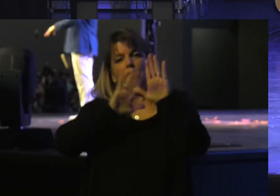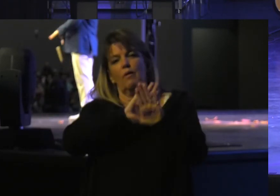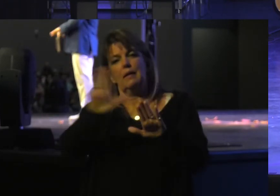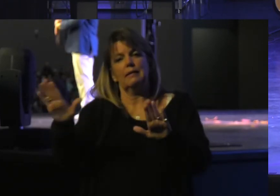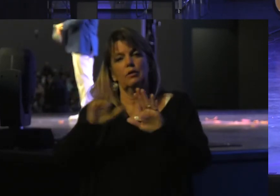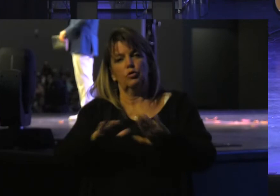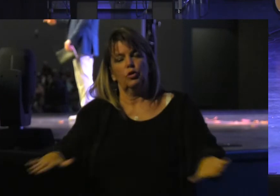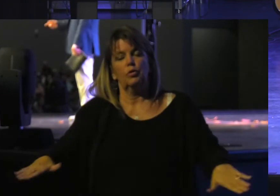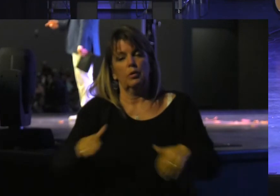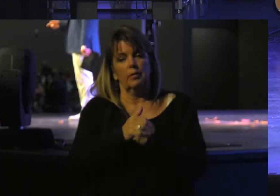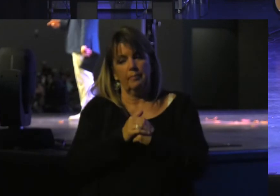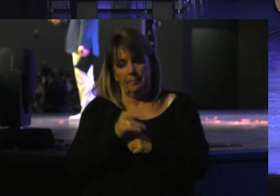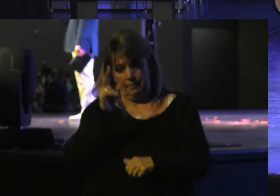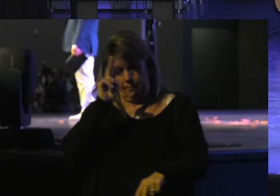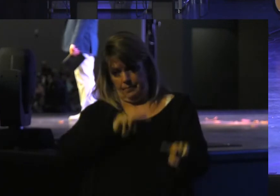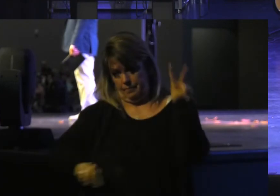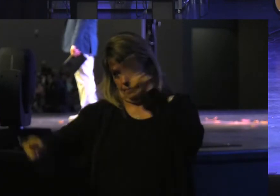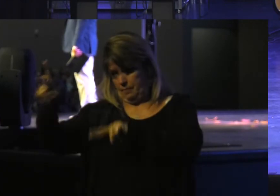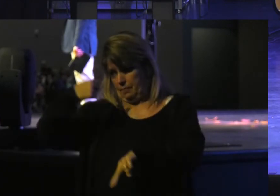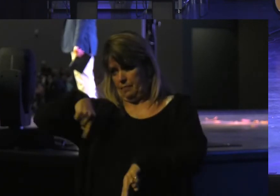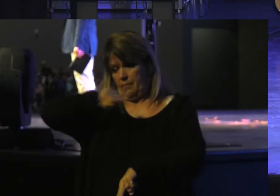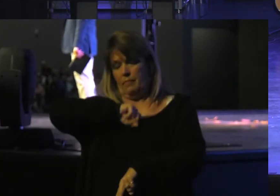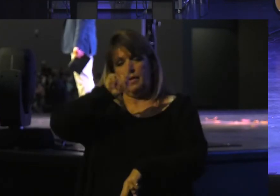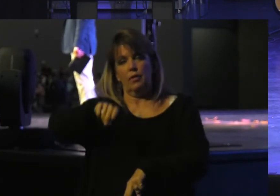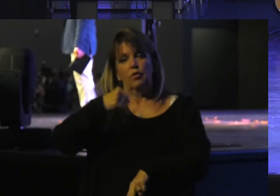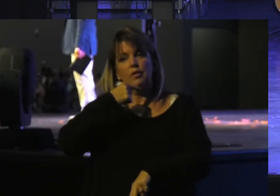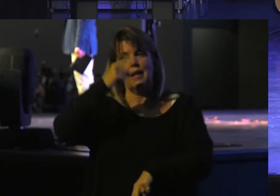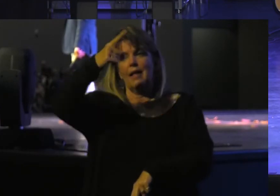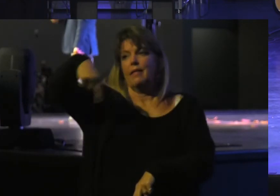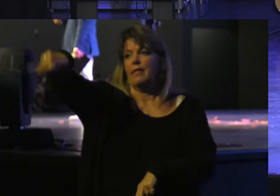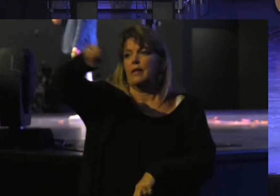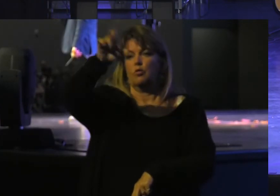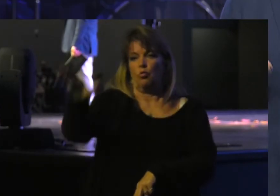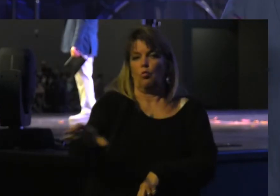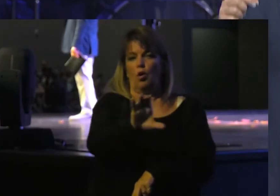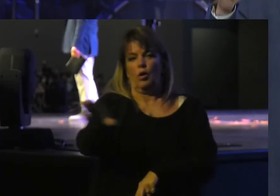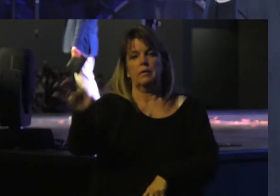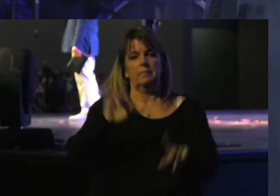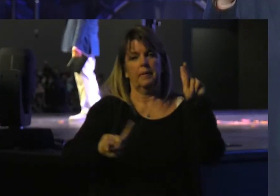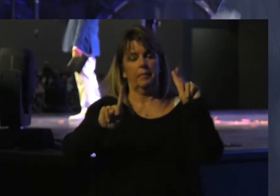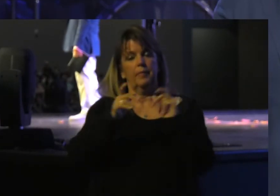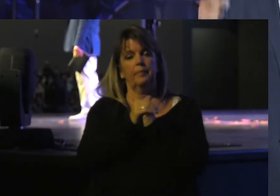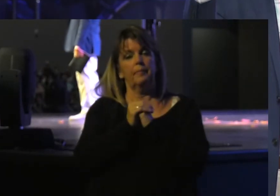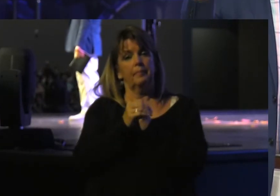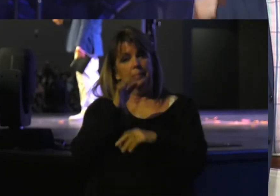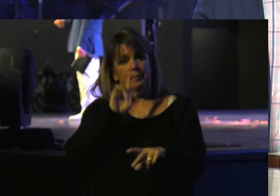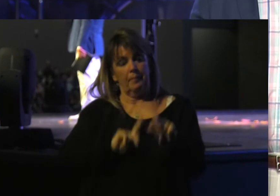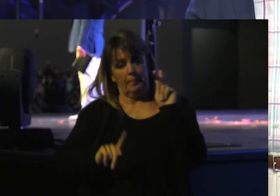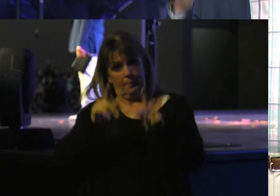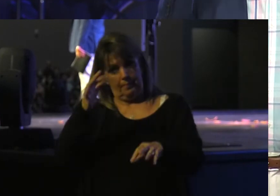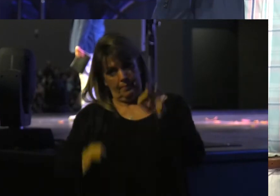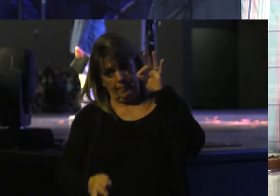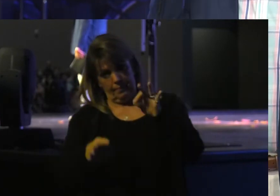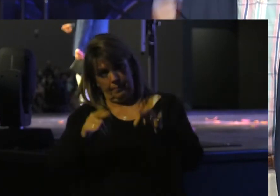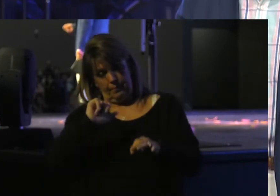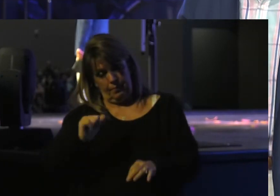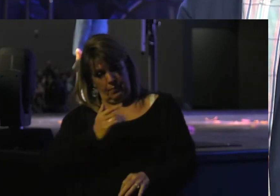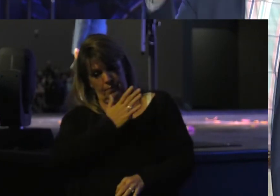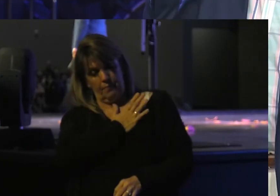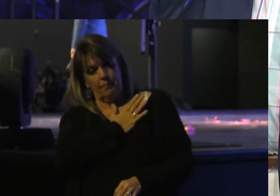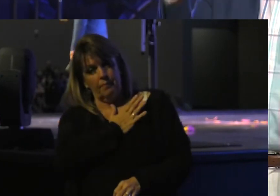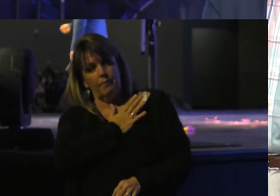Children When He Looks At Us He Should Say These Are Cross People People Of Justice And Grace Who